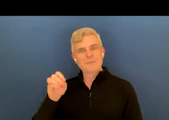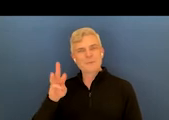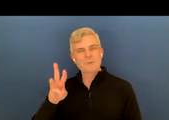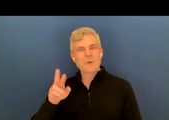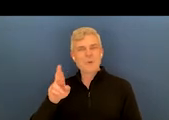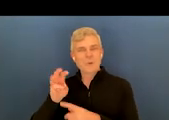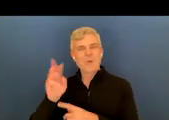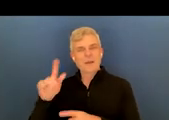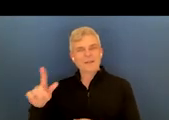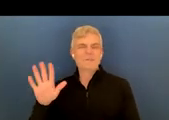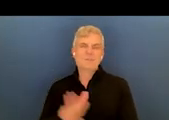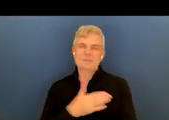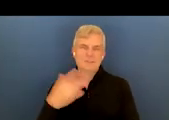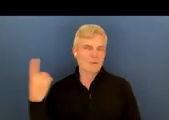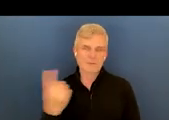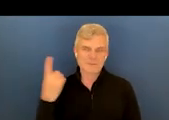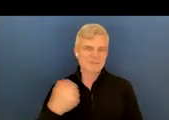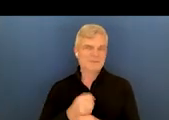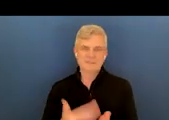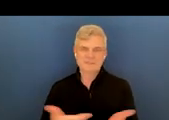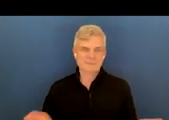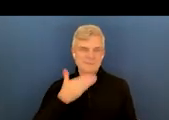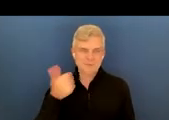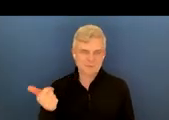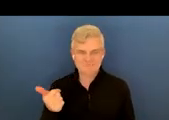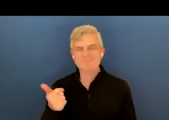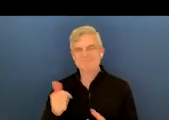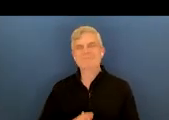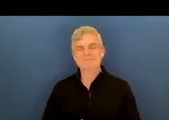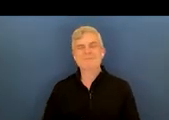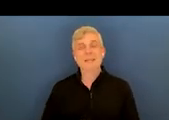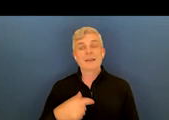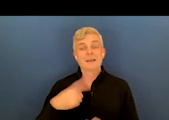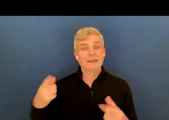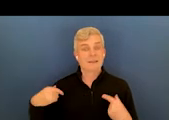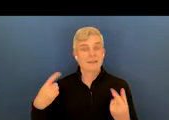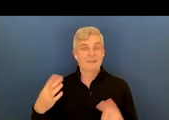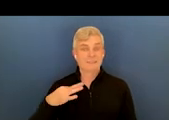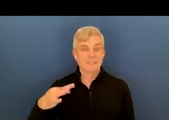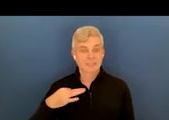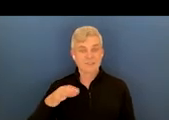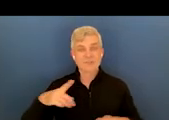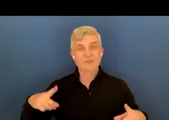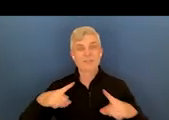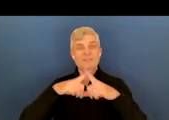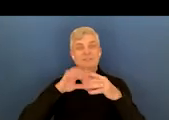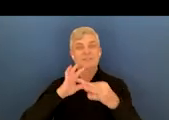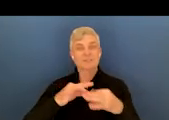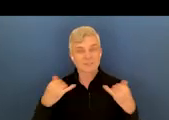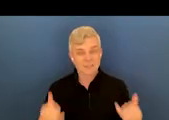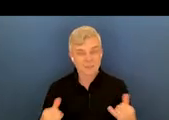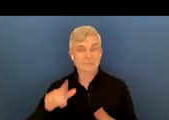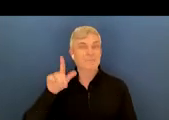much better. I've been on a volunteer at Crisis Connections for now 25 years.